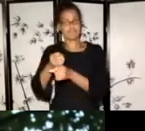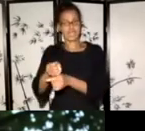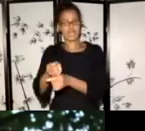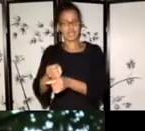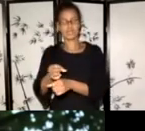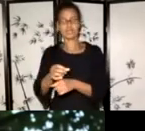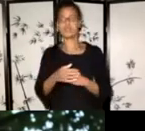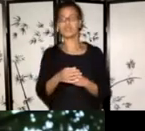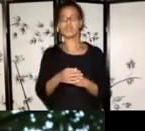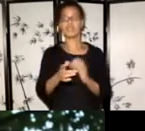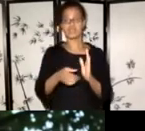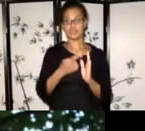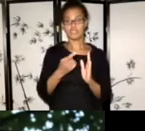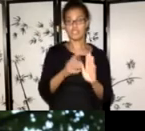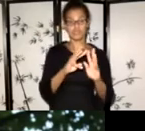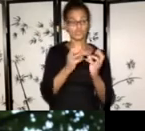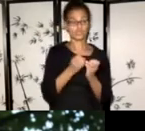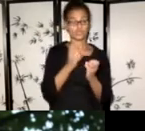community as well.